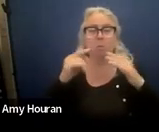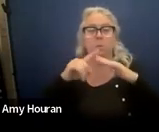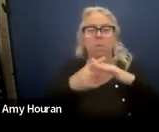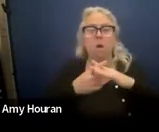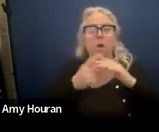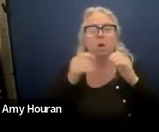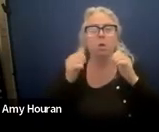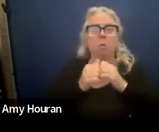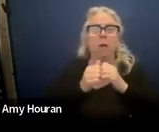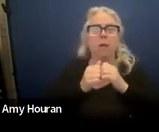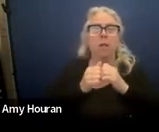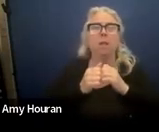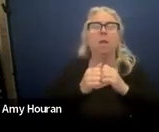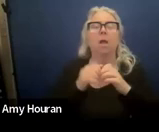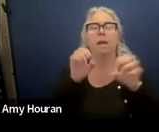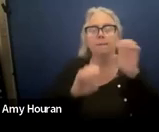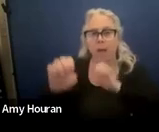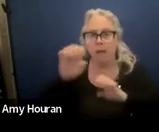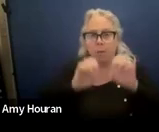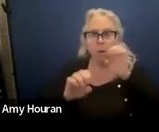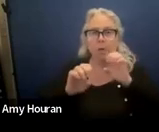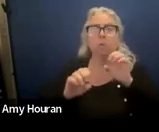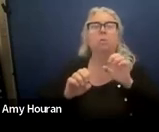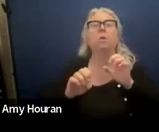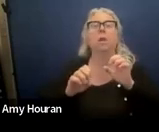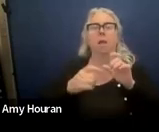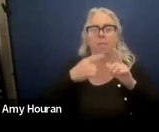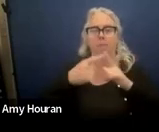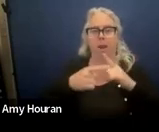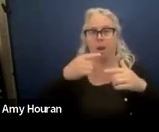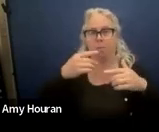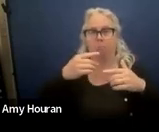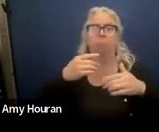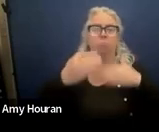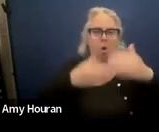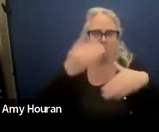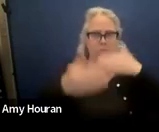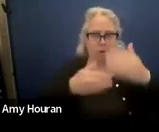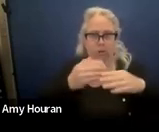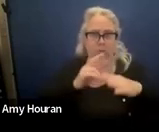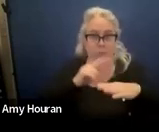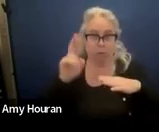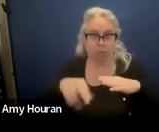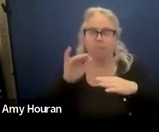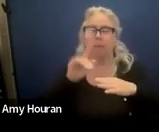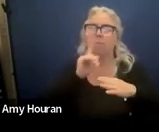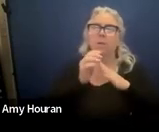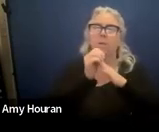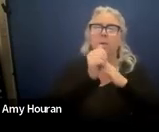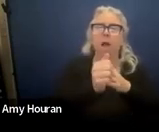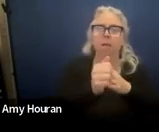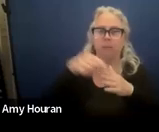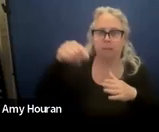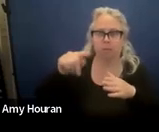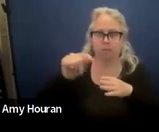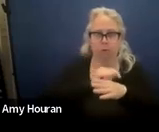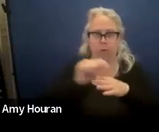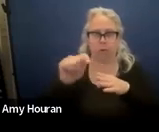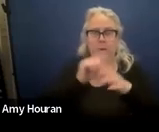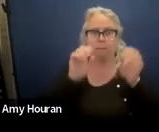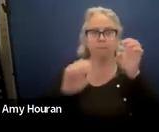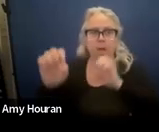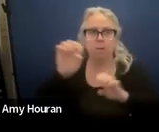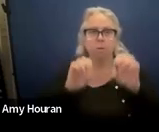current evaluations and your progress results that what that is what drives the rest of this train um those evaluation and progress